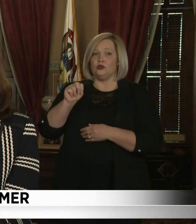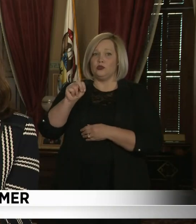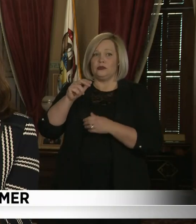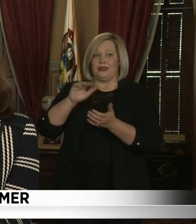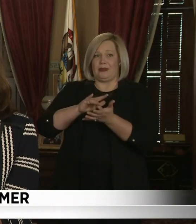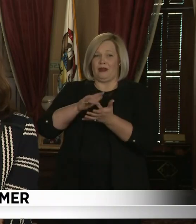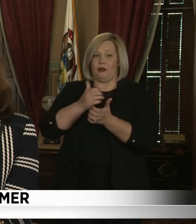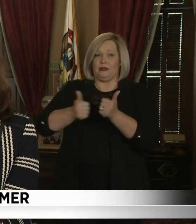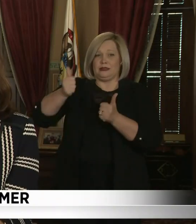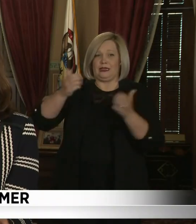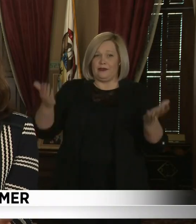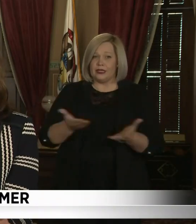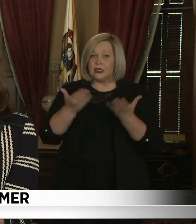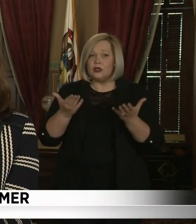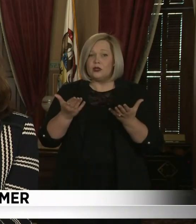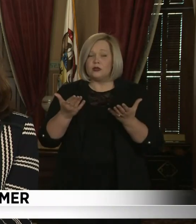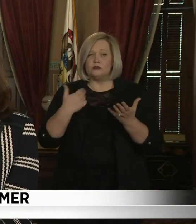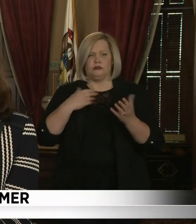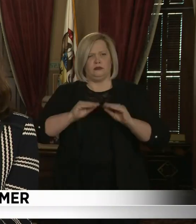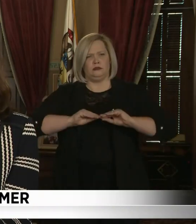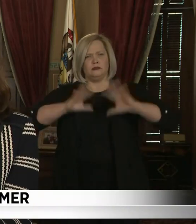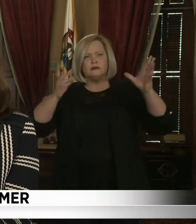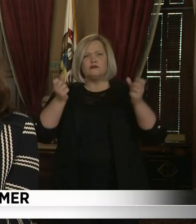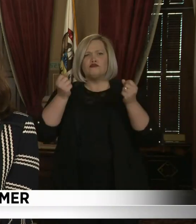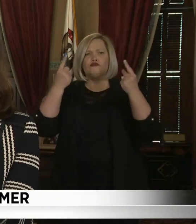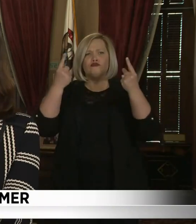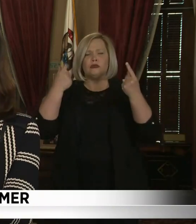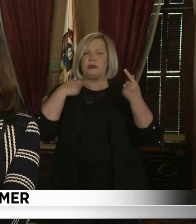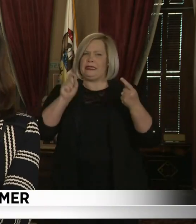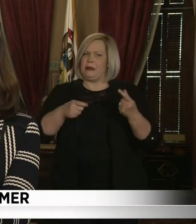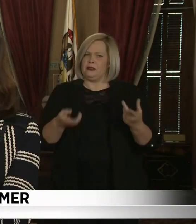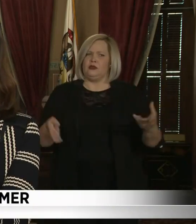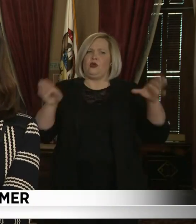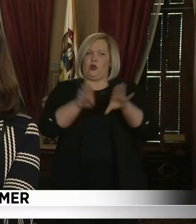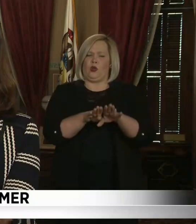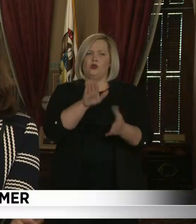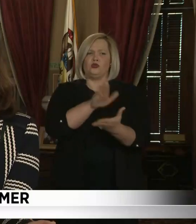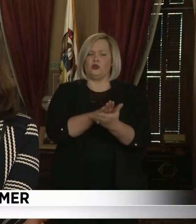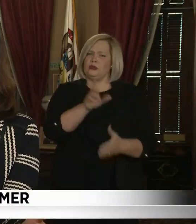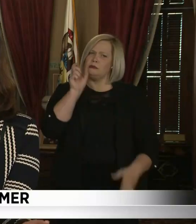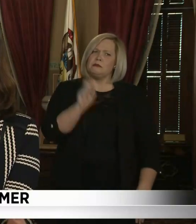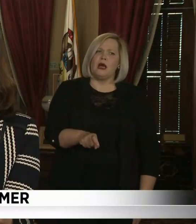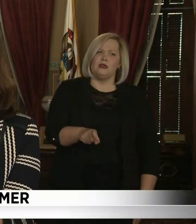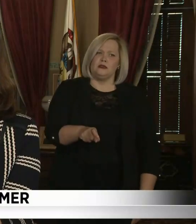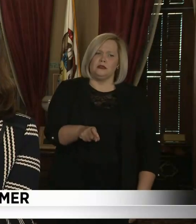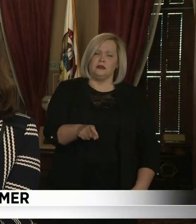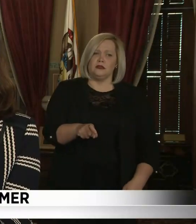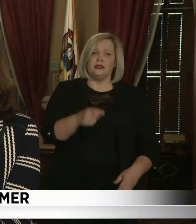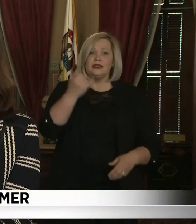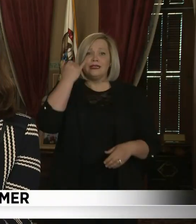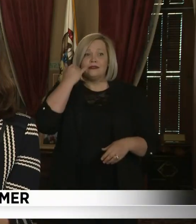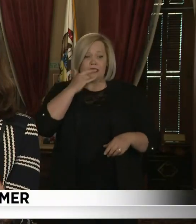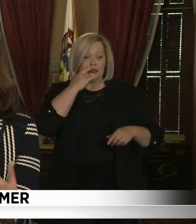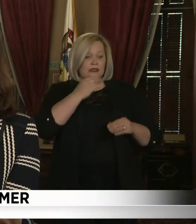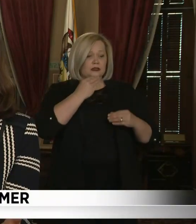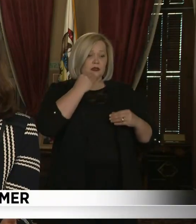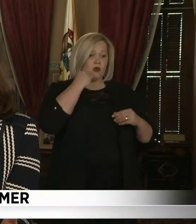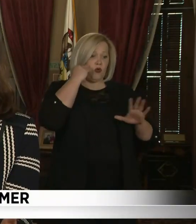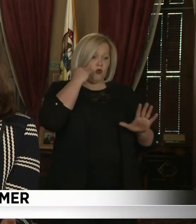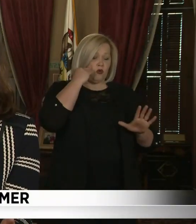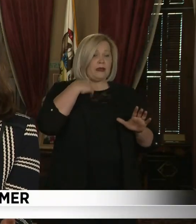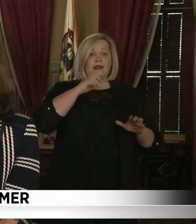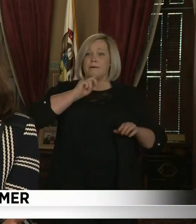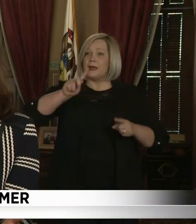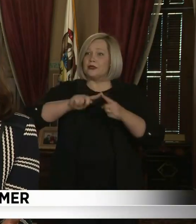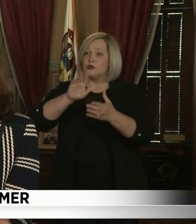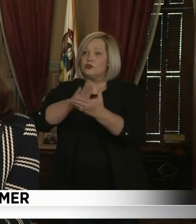became very clear that we needed to pull our kids out of school. That kids being home, coming into school, and then heading back home is a way that